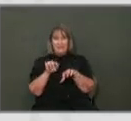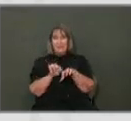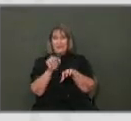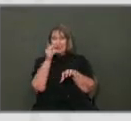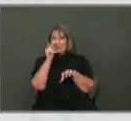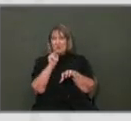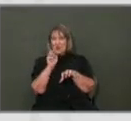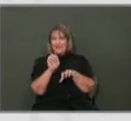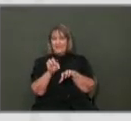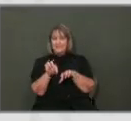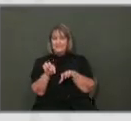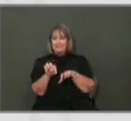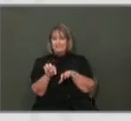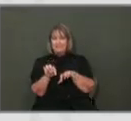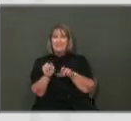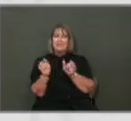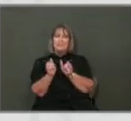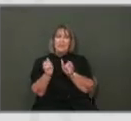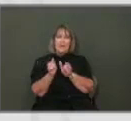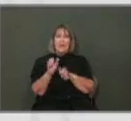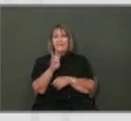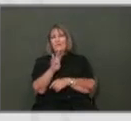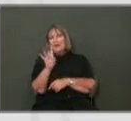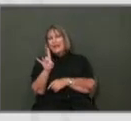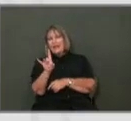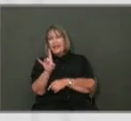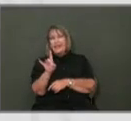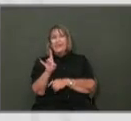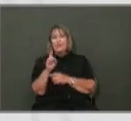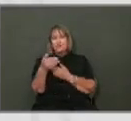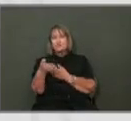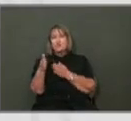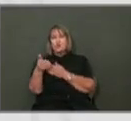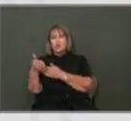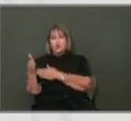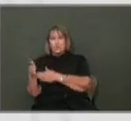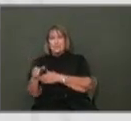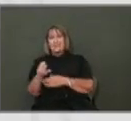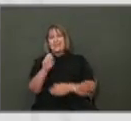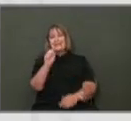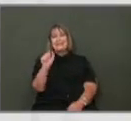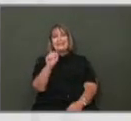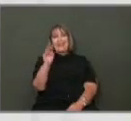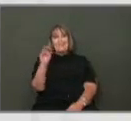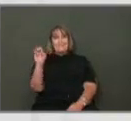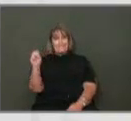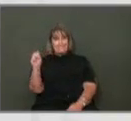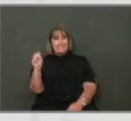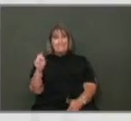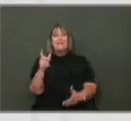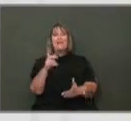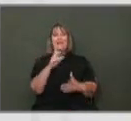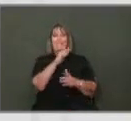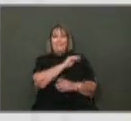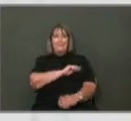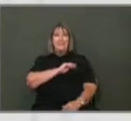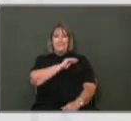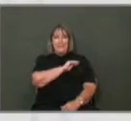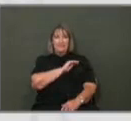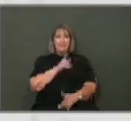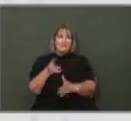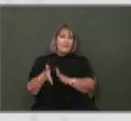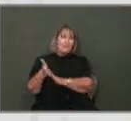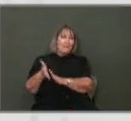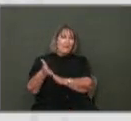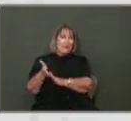a low-barrier shelter that Sam Ministries is managing for us, complete wraparound service. And it's hugely expensive.